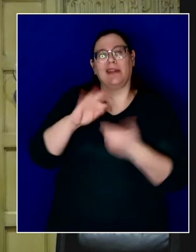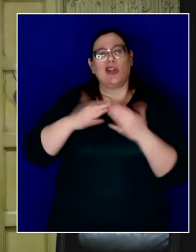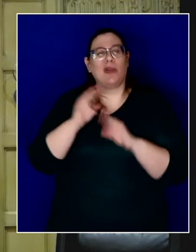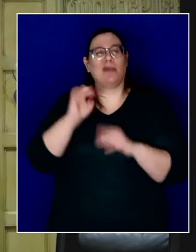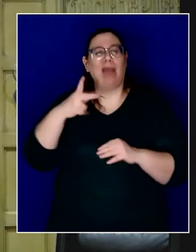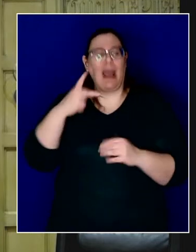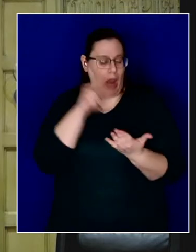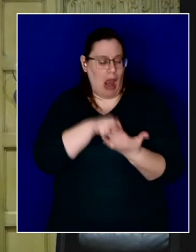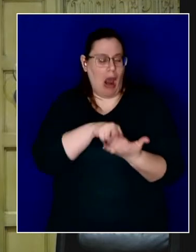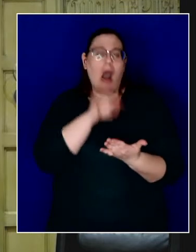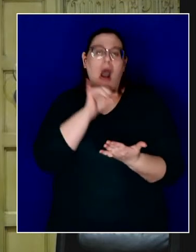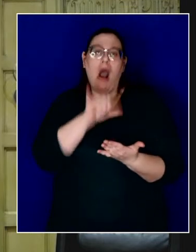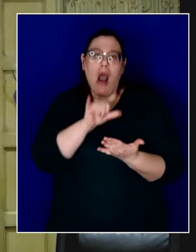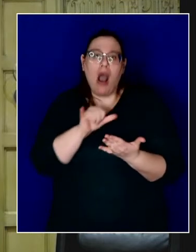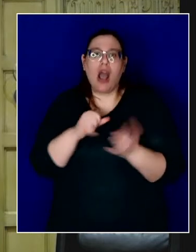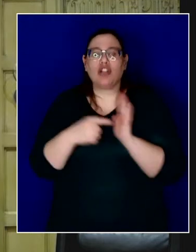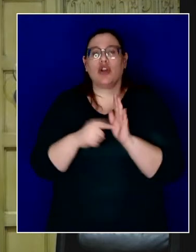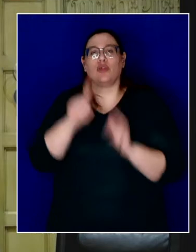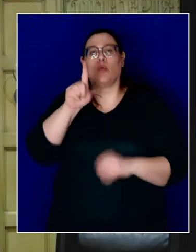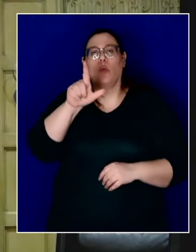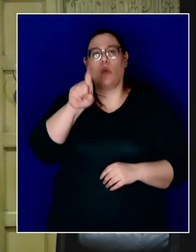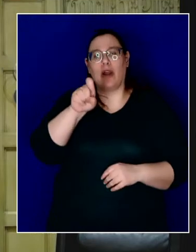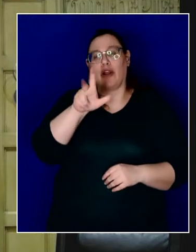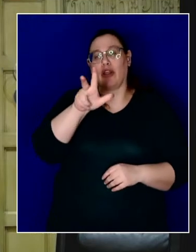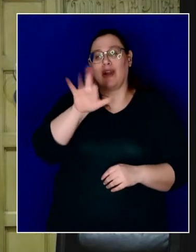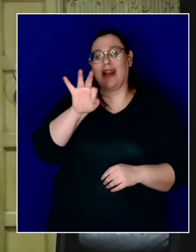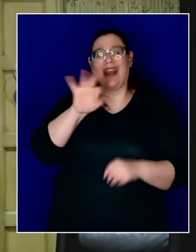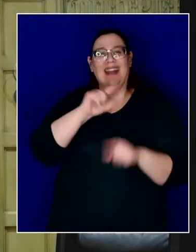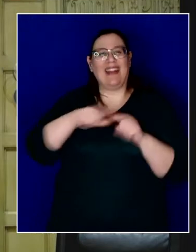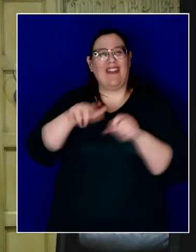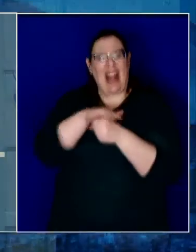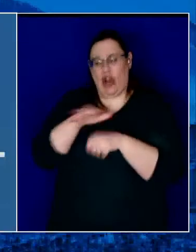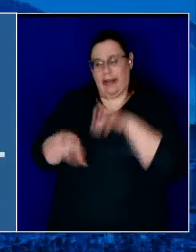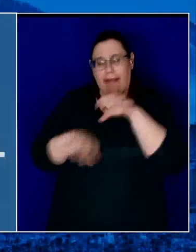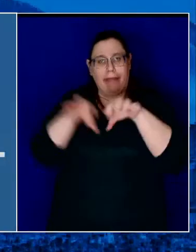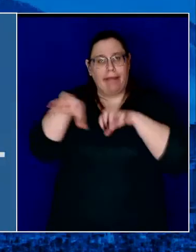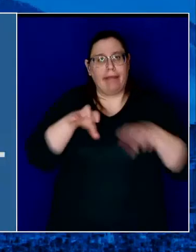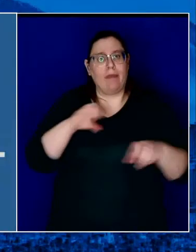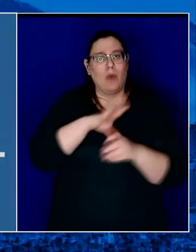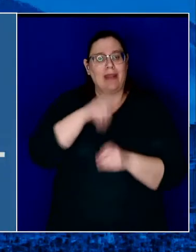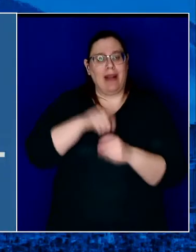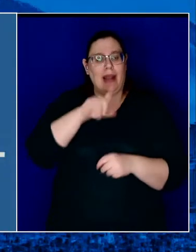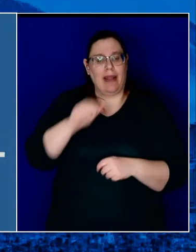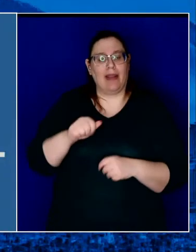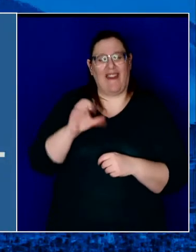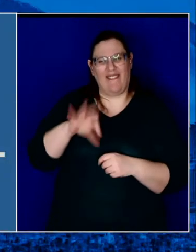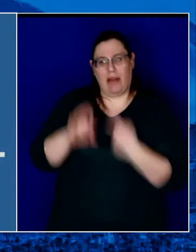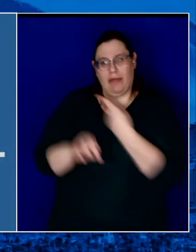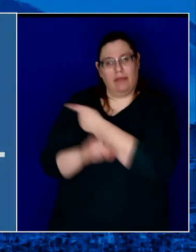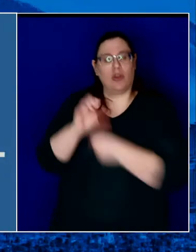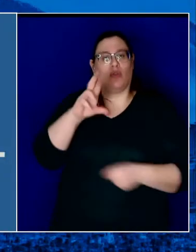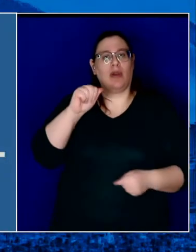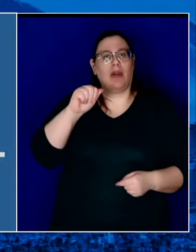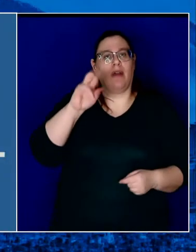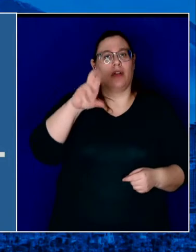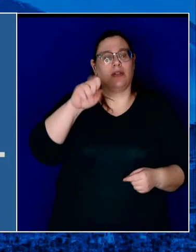a tool that shows 139 areas across Los Angeles and our city at coronavirus.lacity.org.